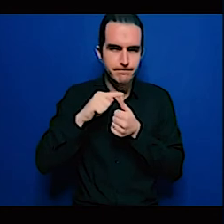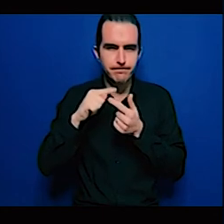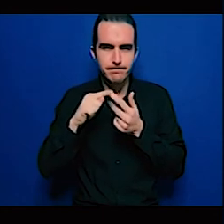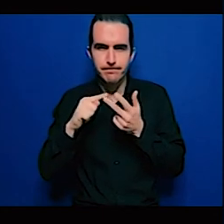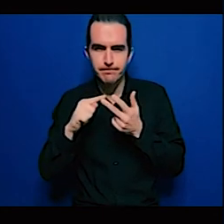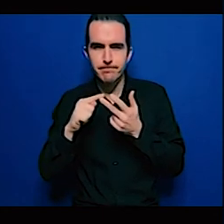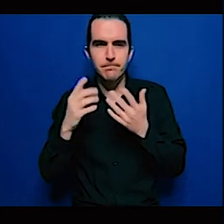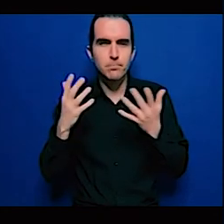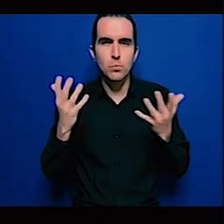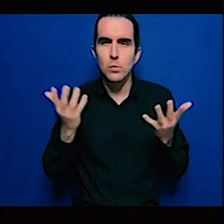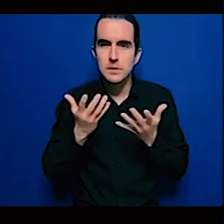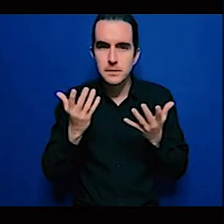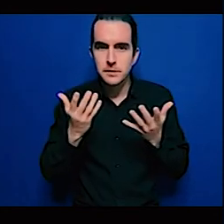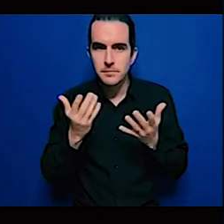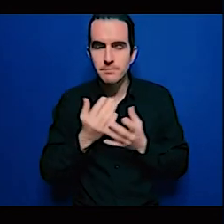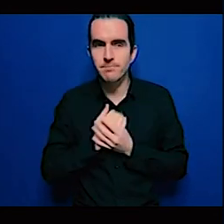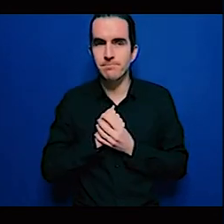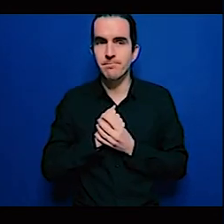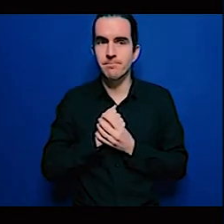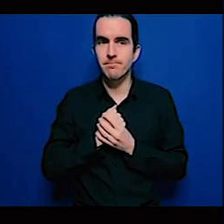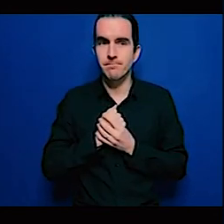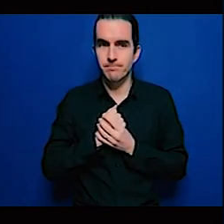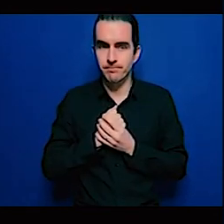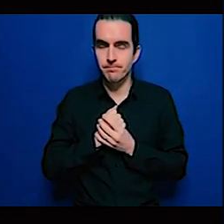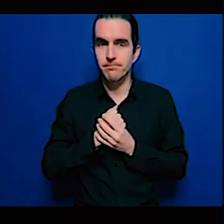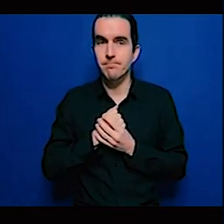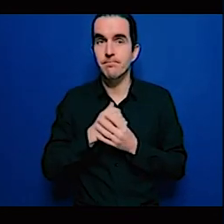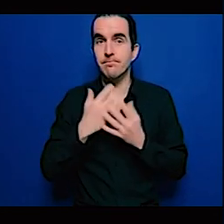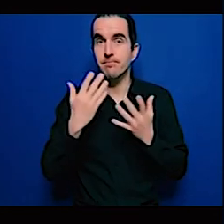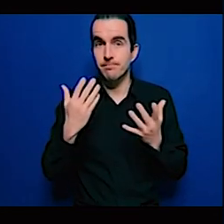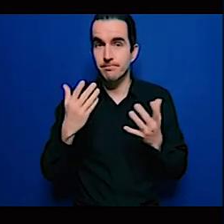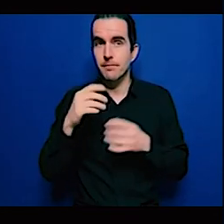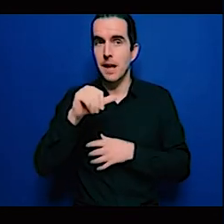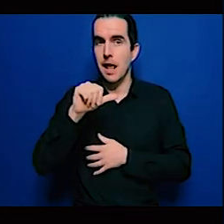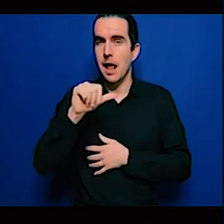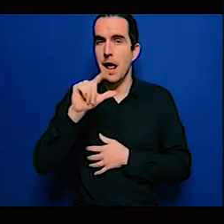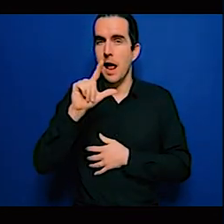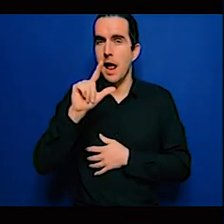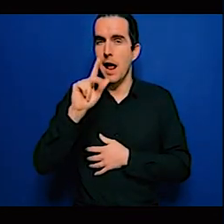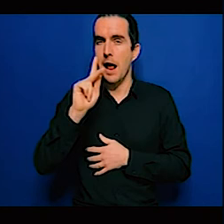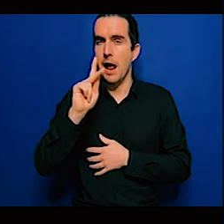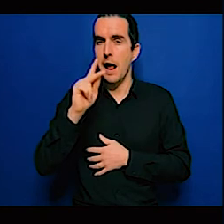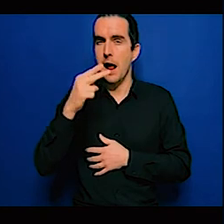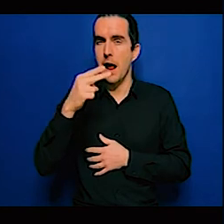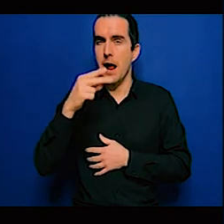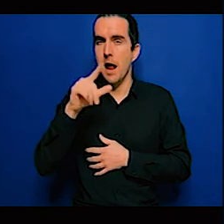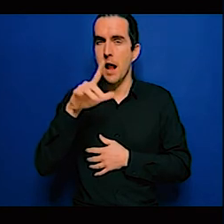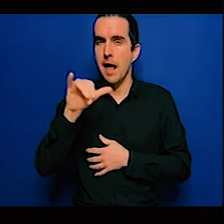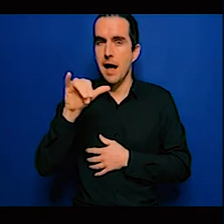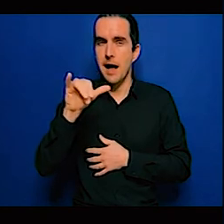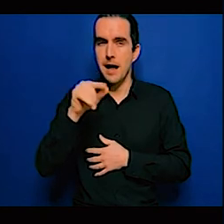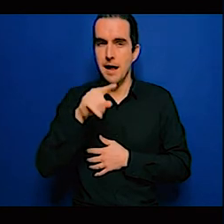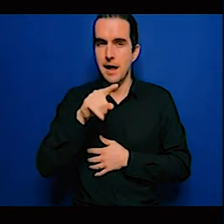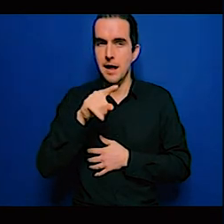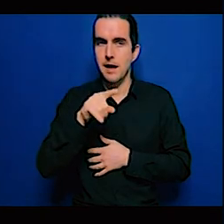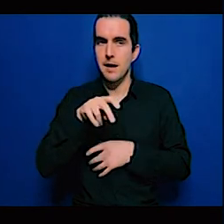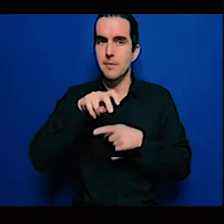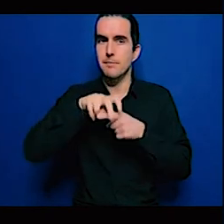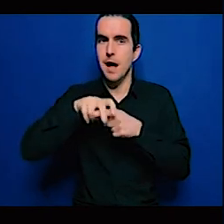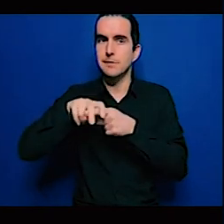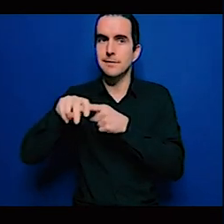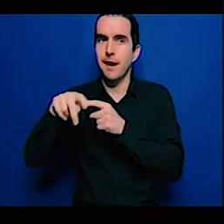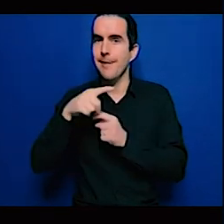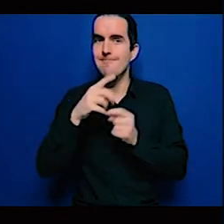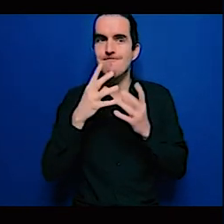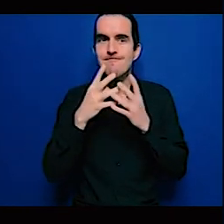really terrible connection issues and was not able to take the floor but he did send me some of the points that